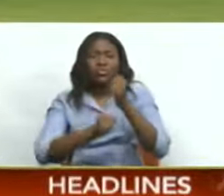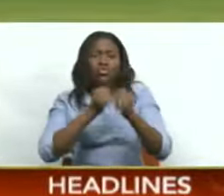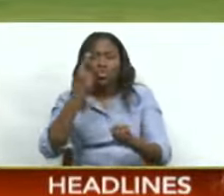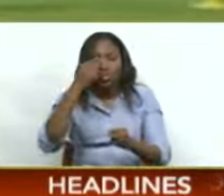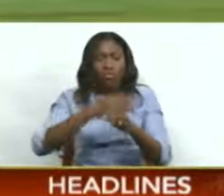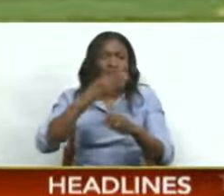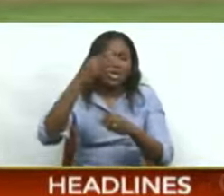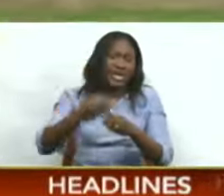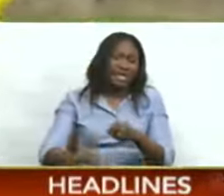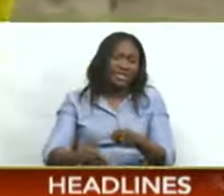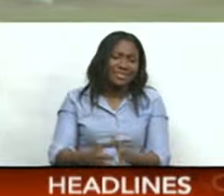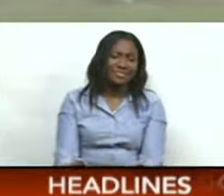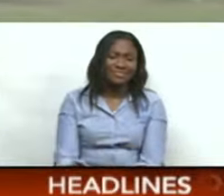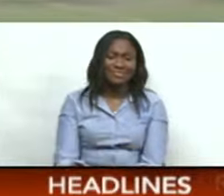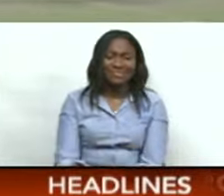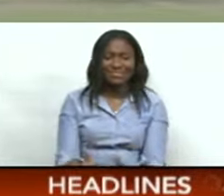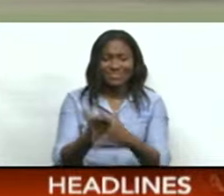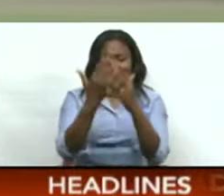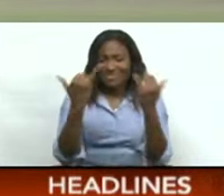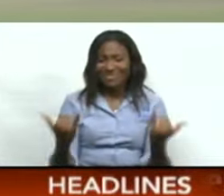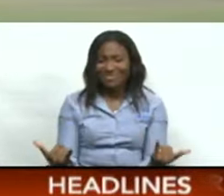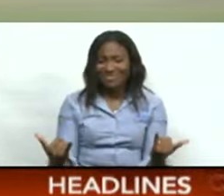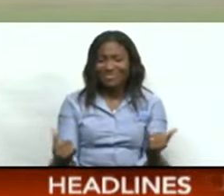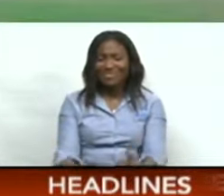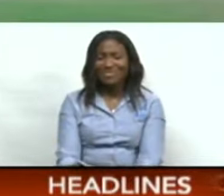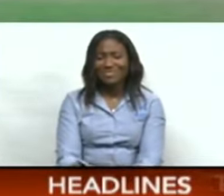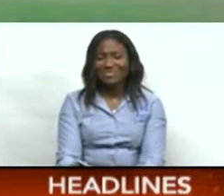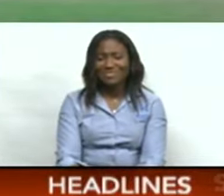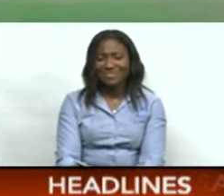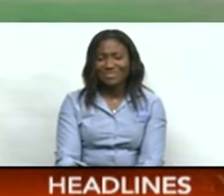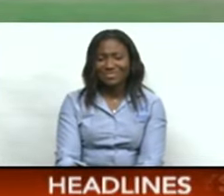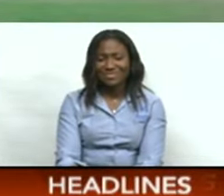action this weekend. Stick around. Sport is next.